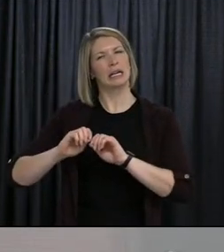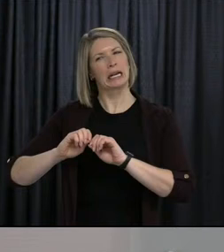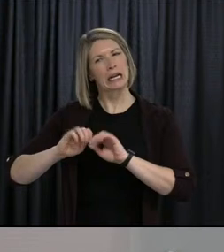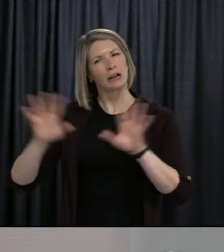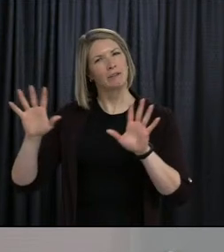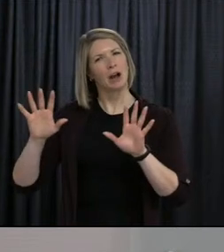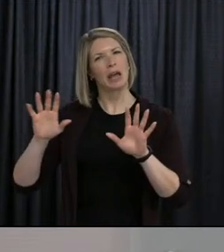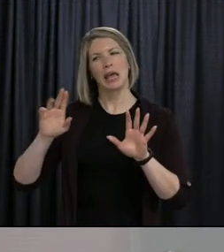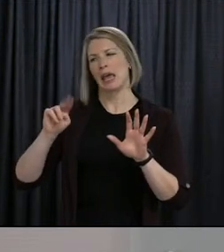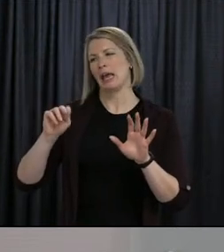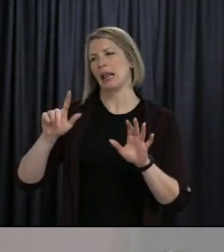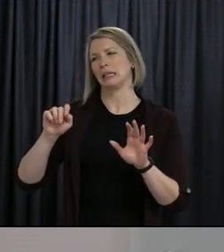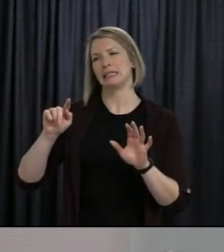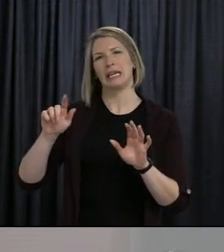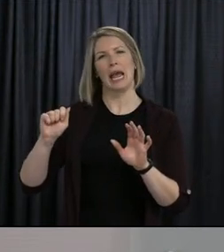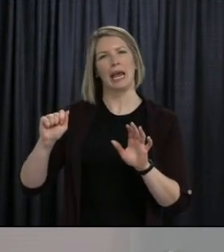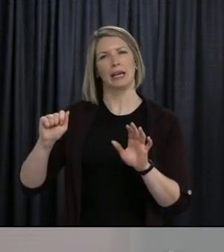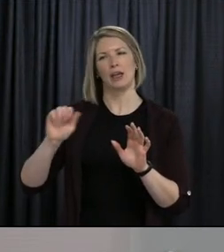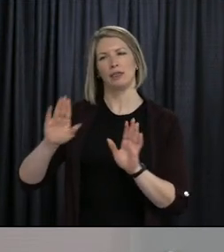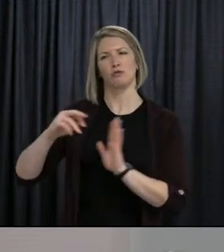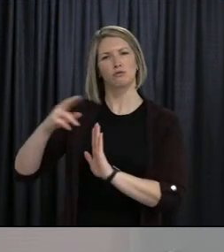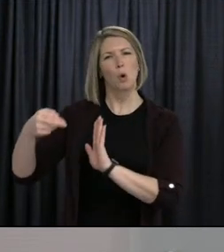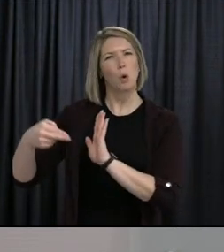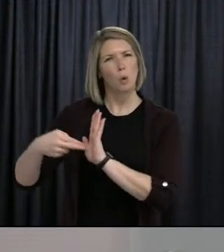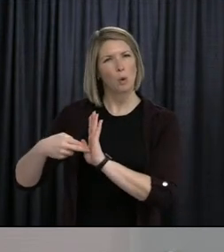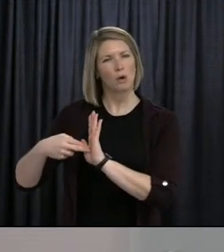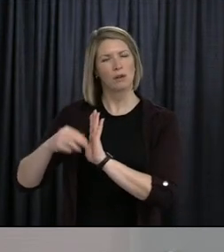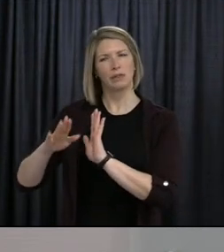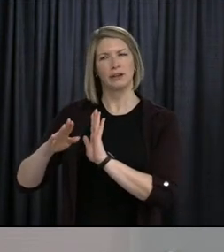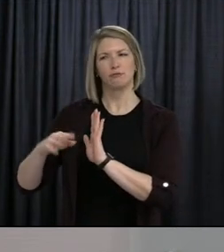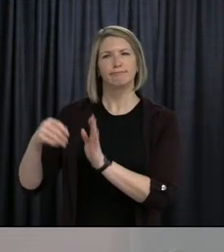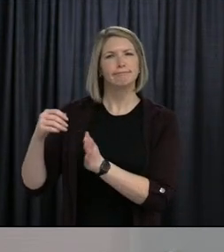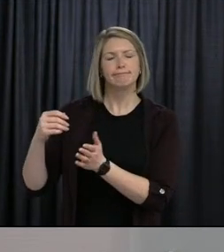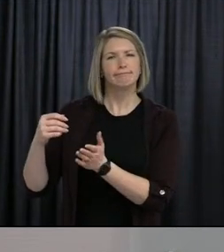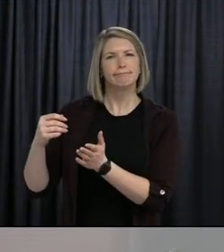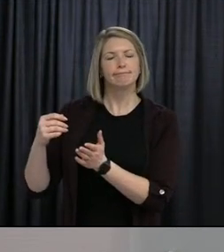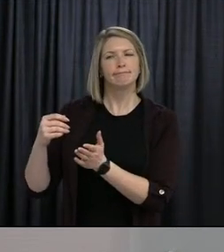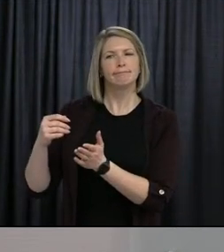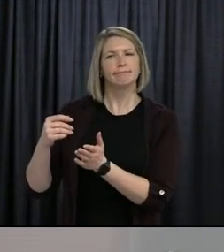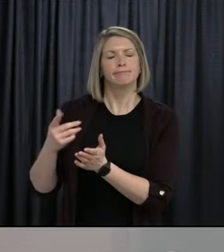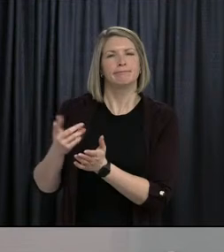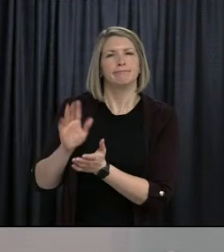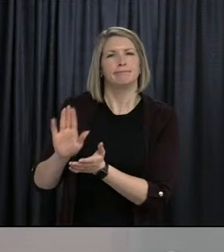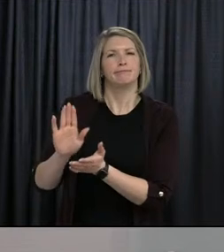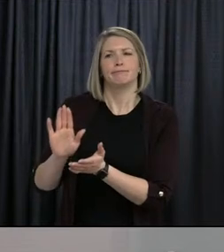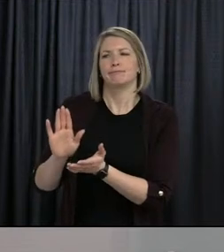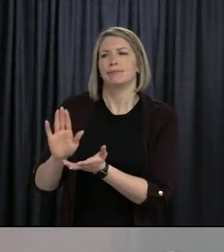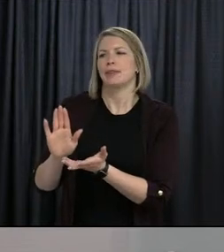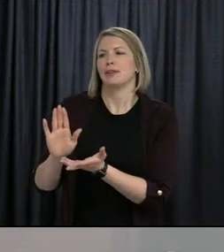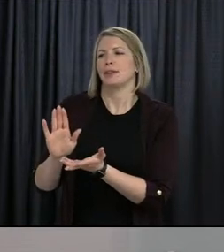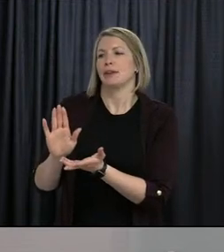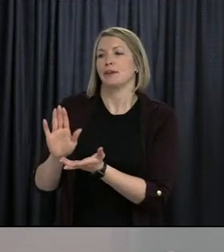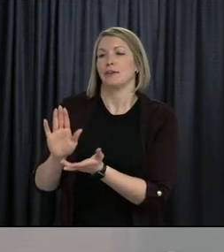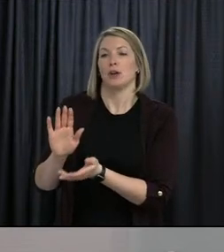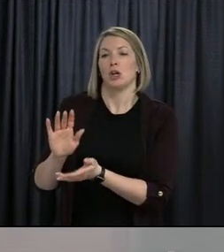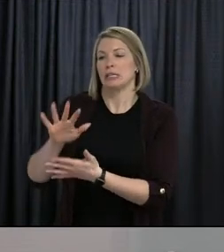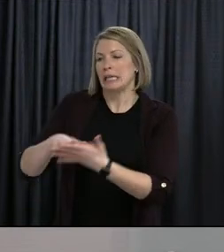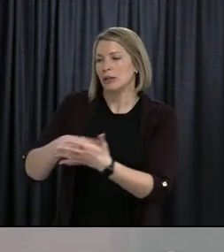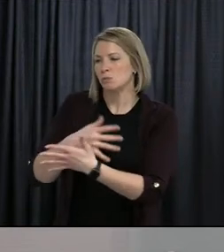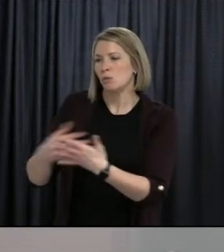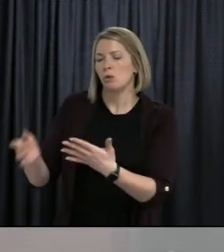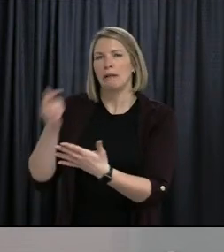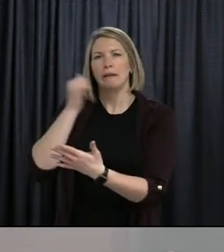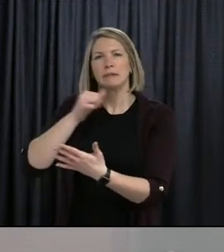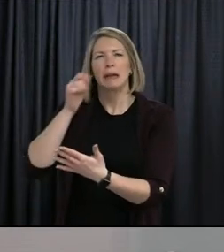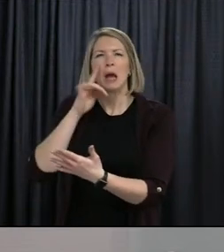schools setting up their own plan of action for how students' days will be planned.